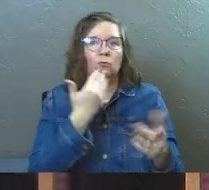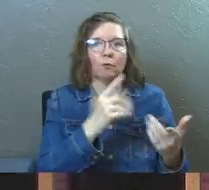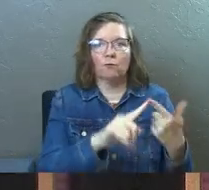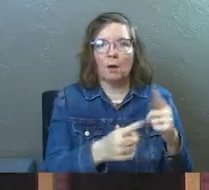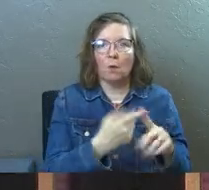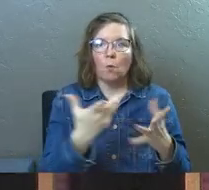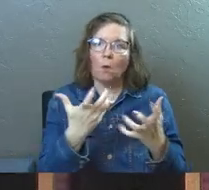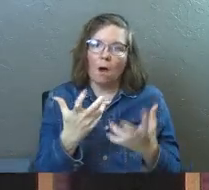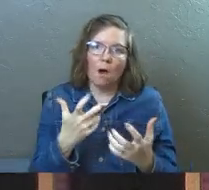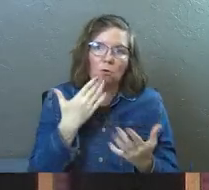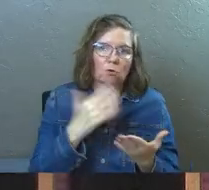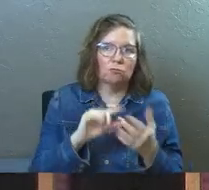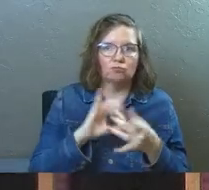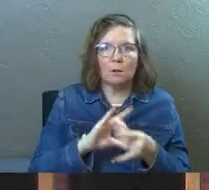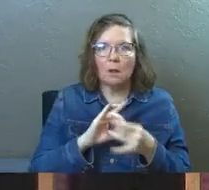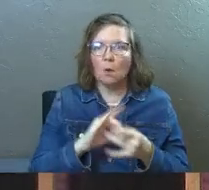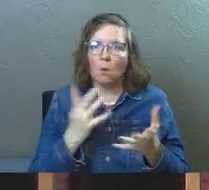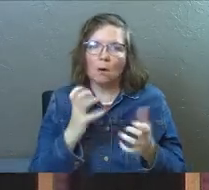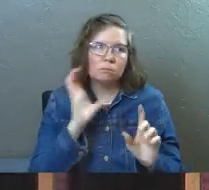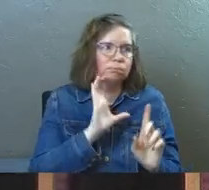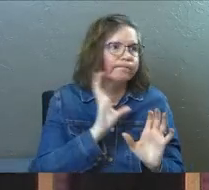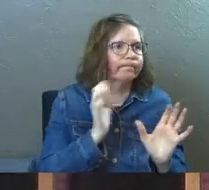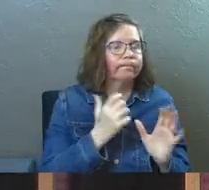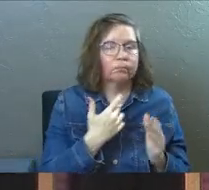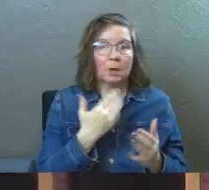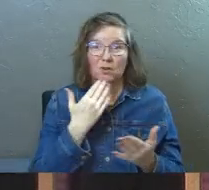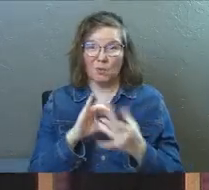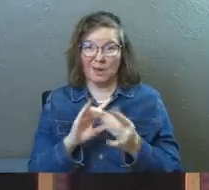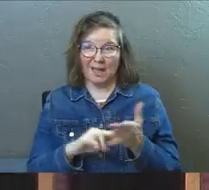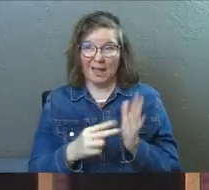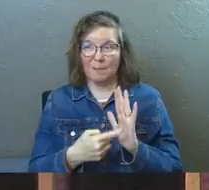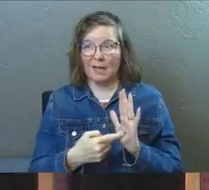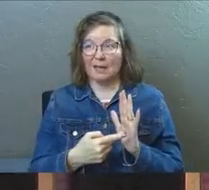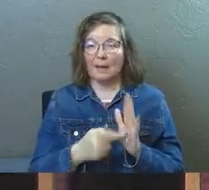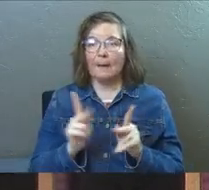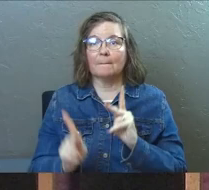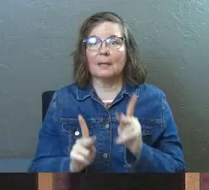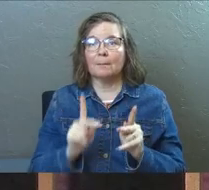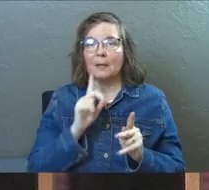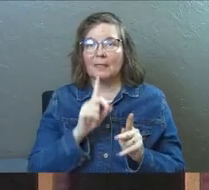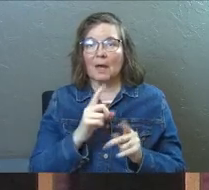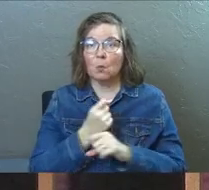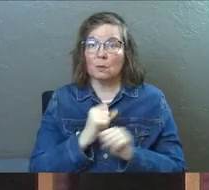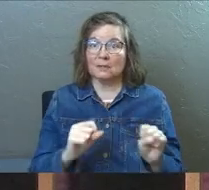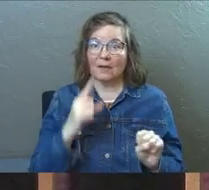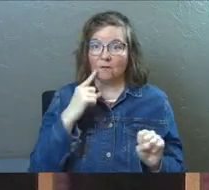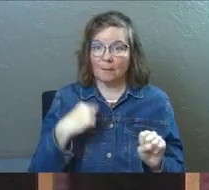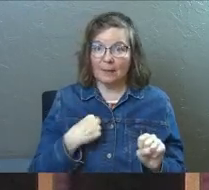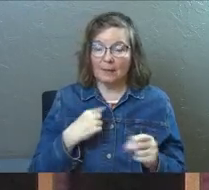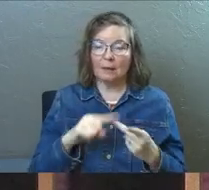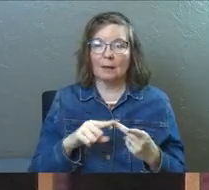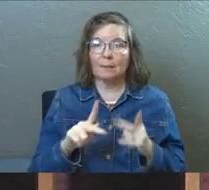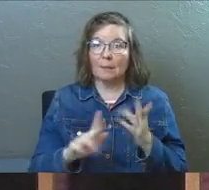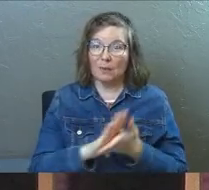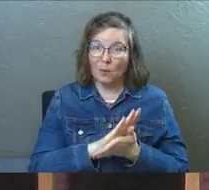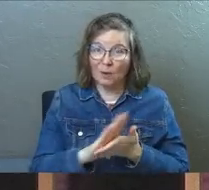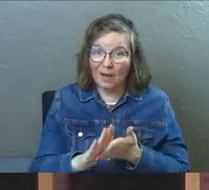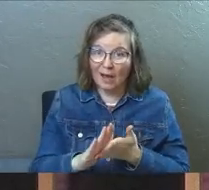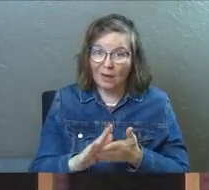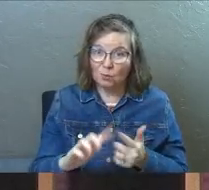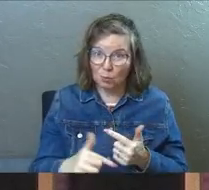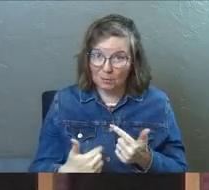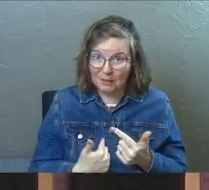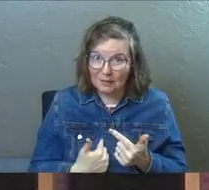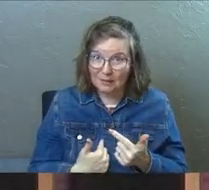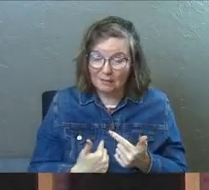chase after good relationships. And by good relationships, I meant people that were safe for me, people that were kind back